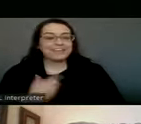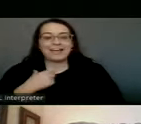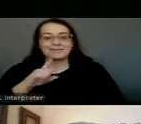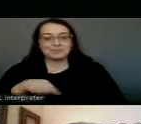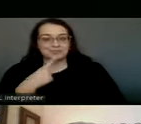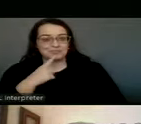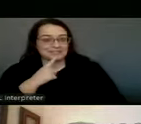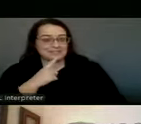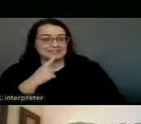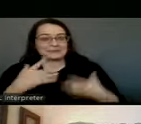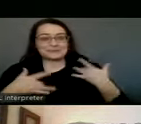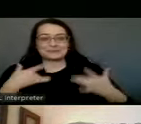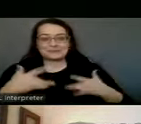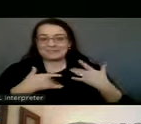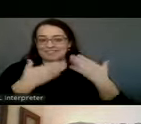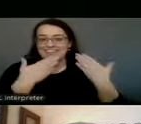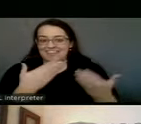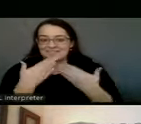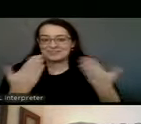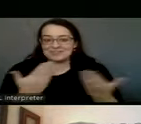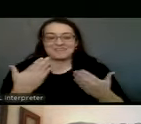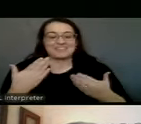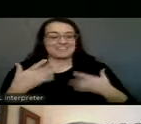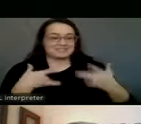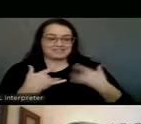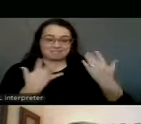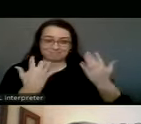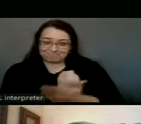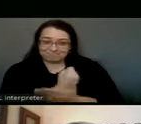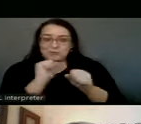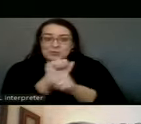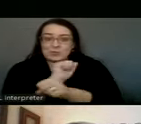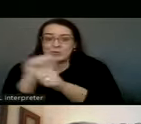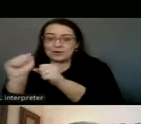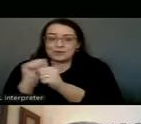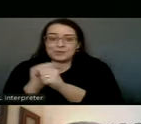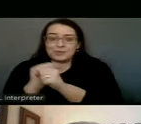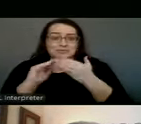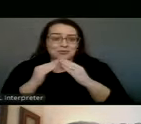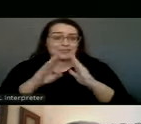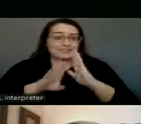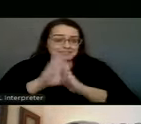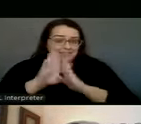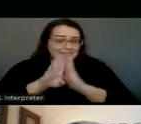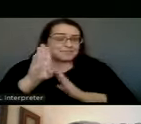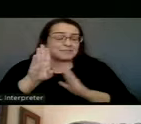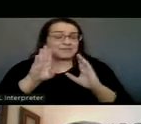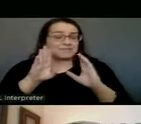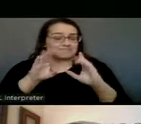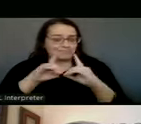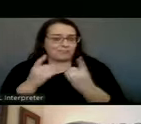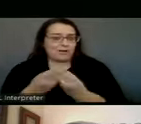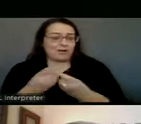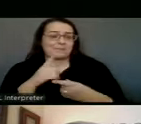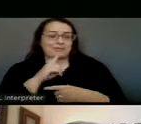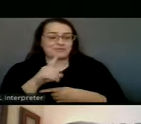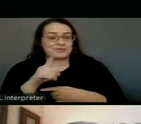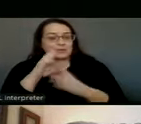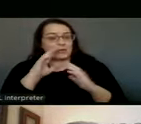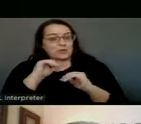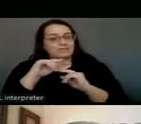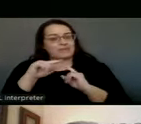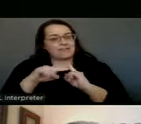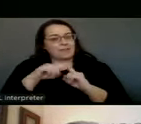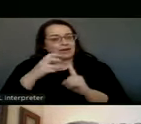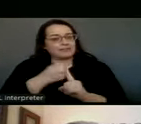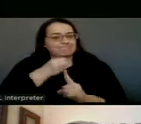to be here, and I'm excited for the opportunity to work with the Community Development Department and to make a really positive impact in